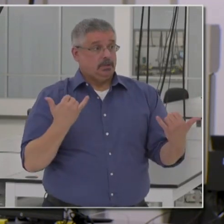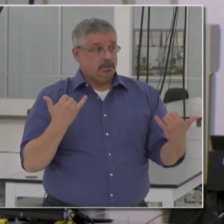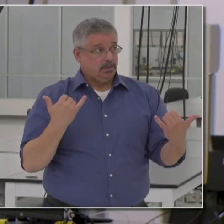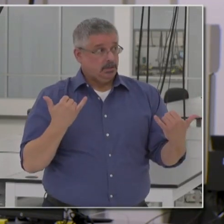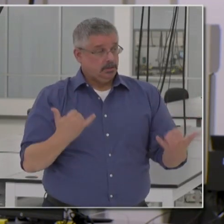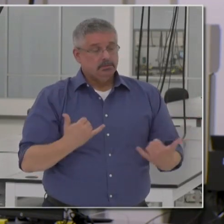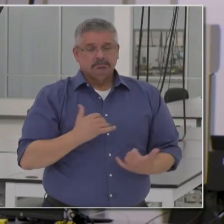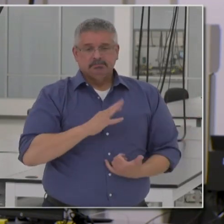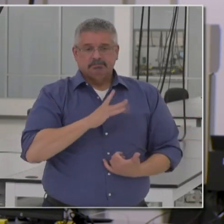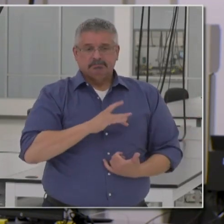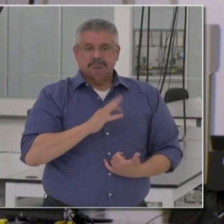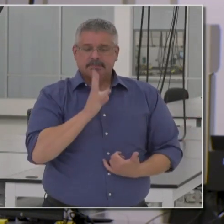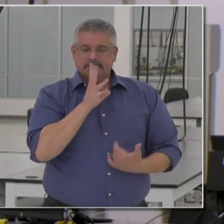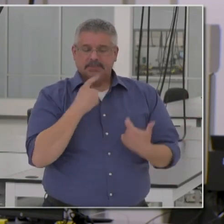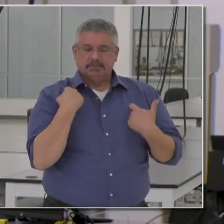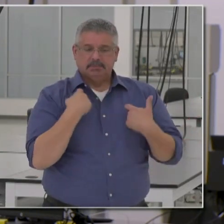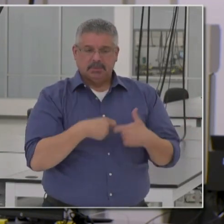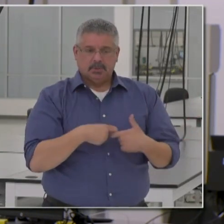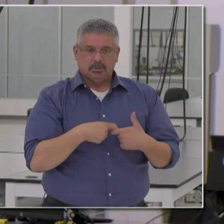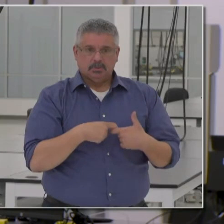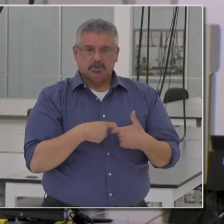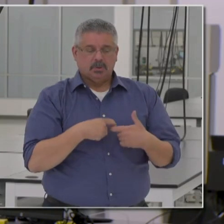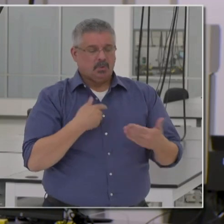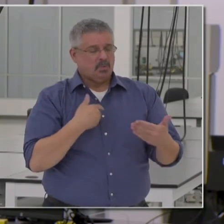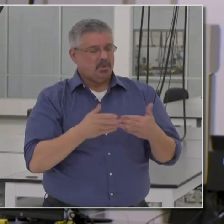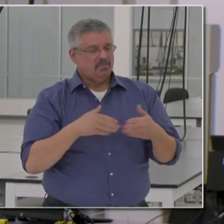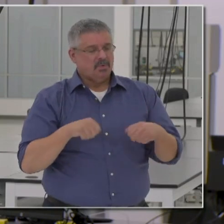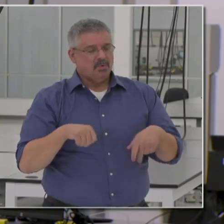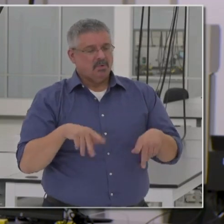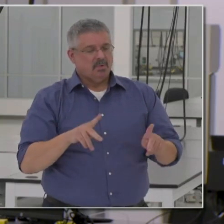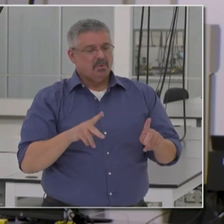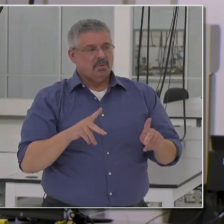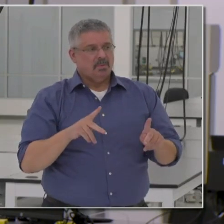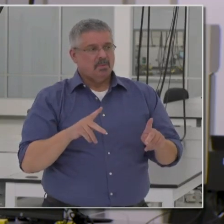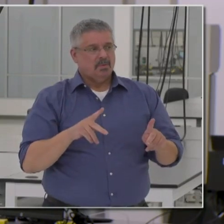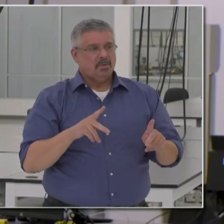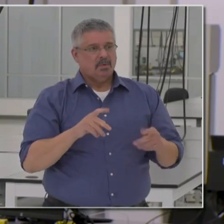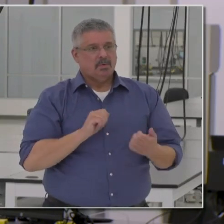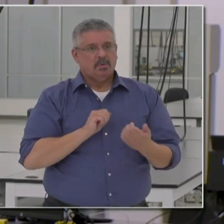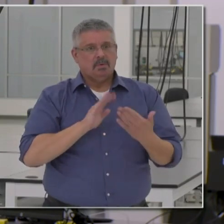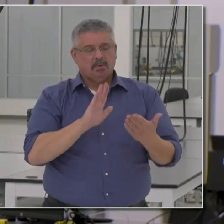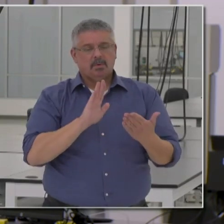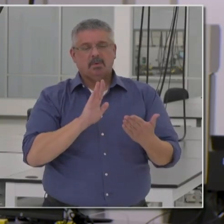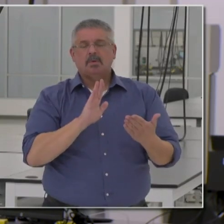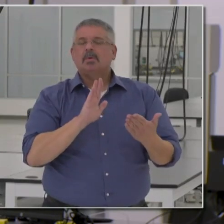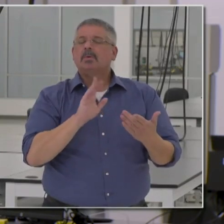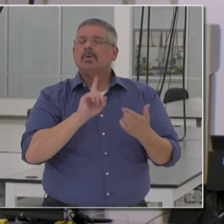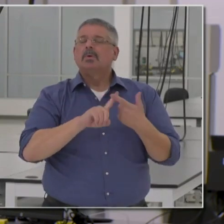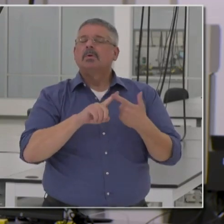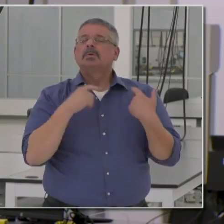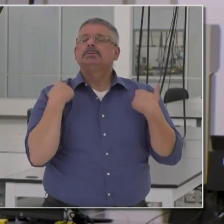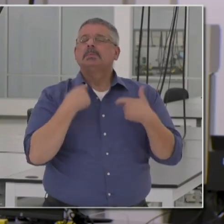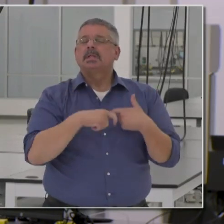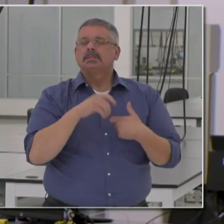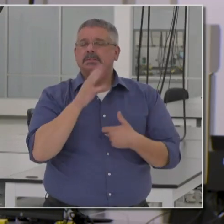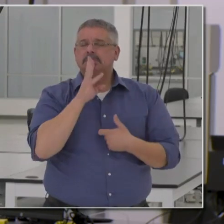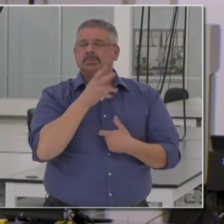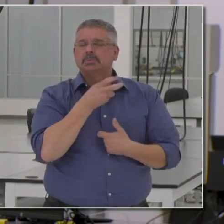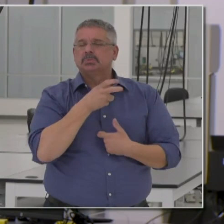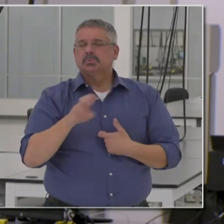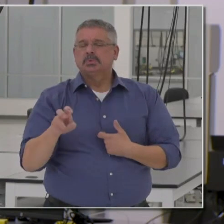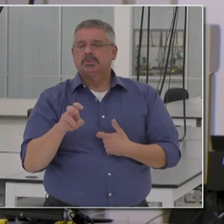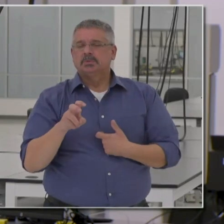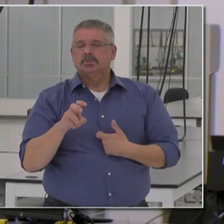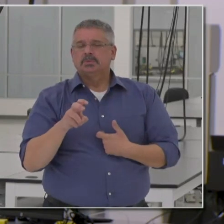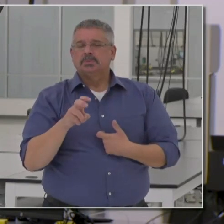privileged to speak Spanish, uh, so whenever I get the opportunity, I like to address the Spanish-speaking community in California. So I'll switch gears